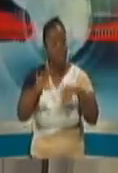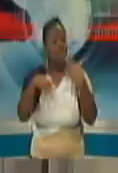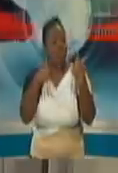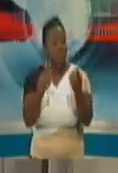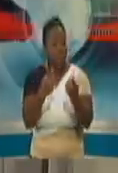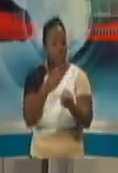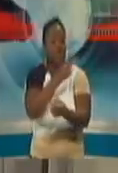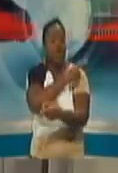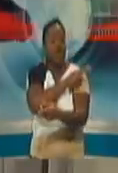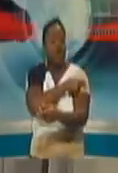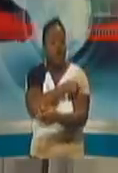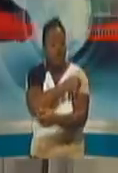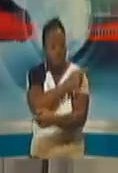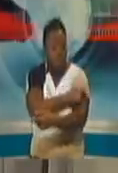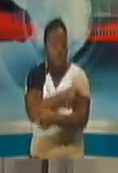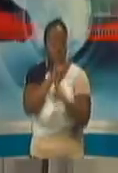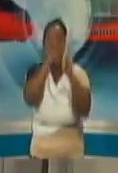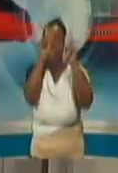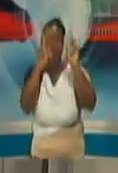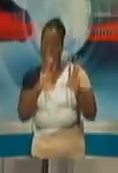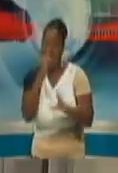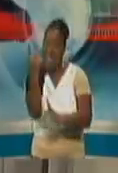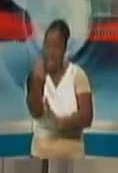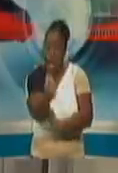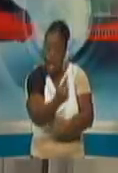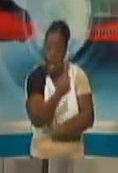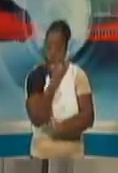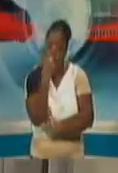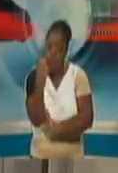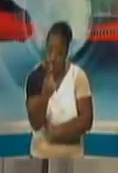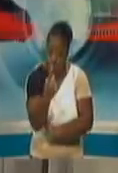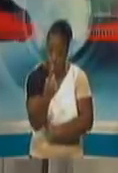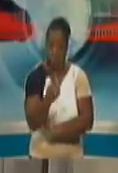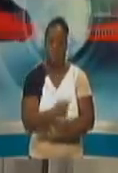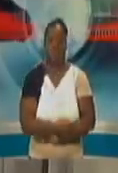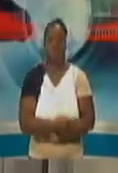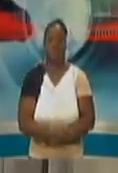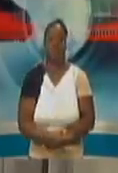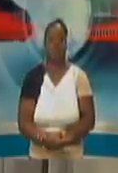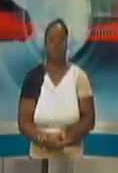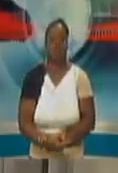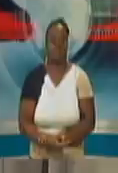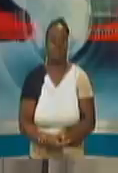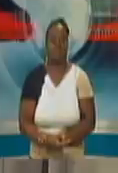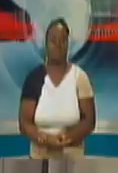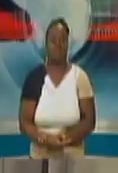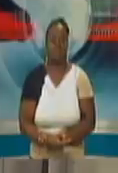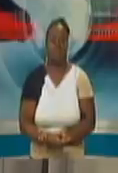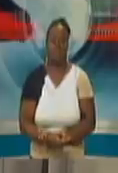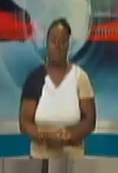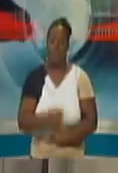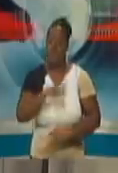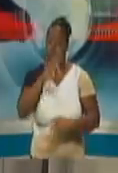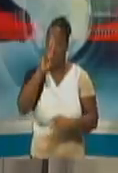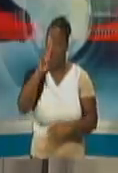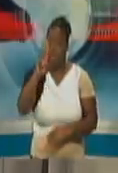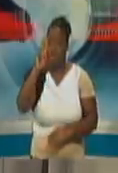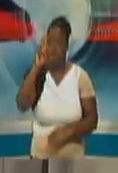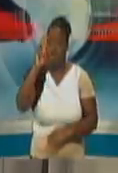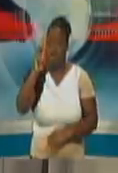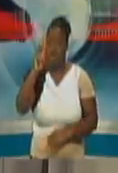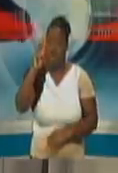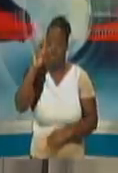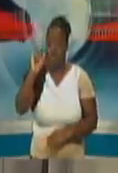the virology lab at Eric Williams to the same process that we are